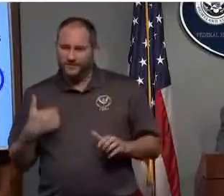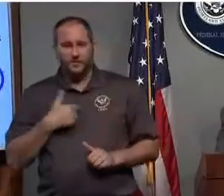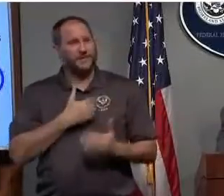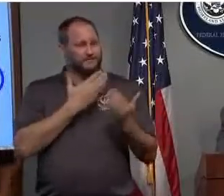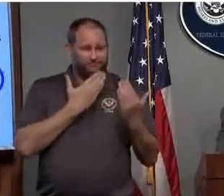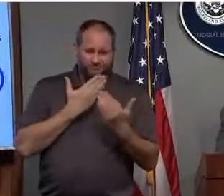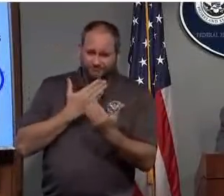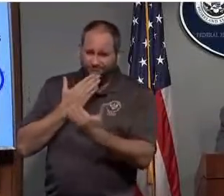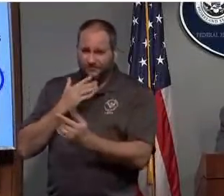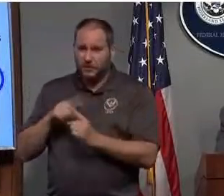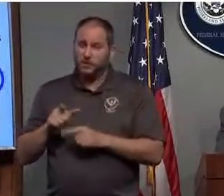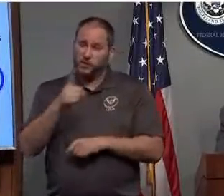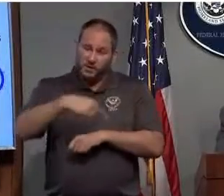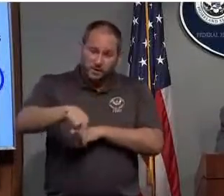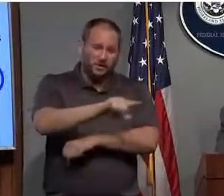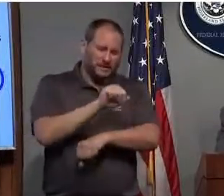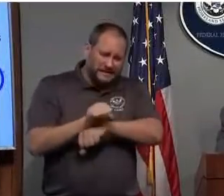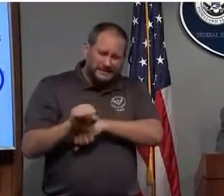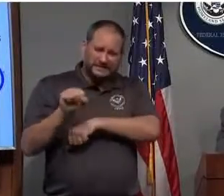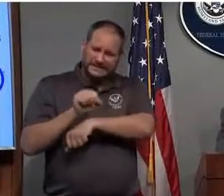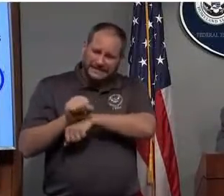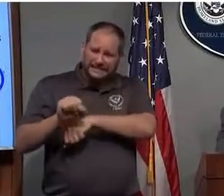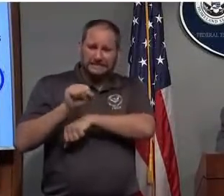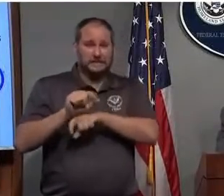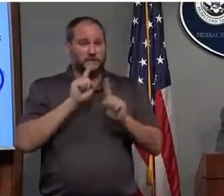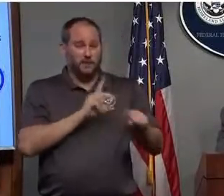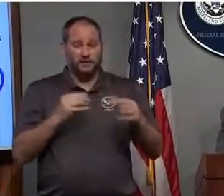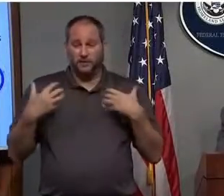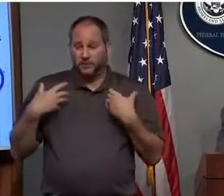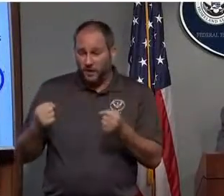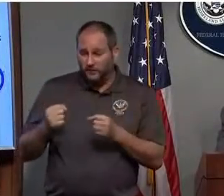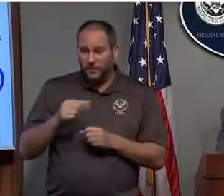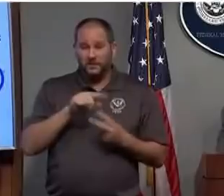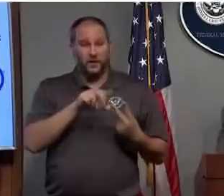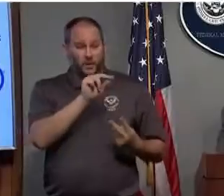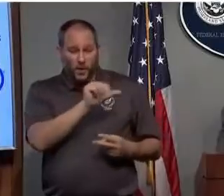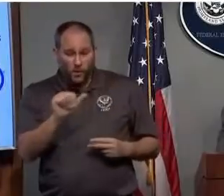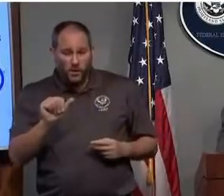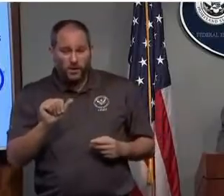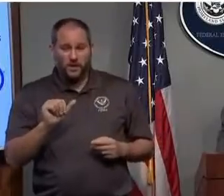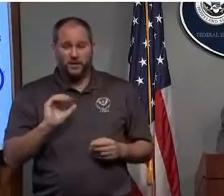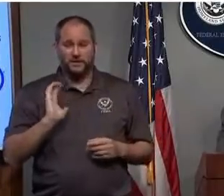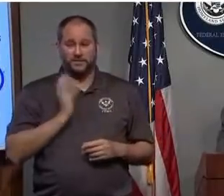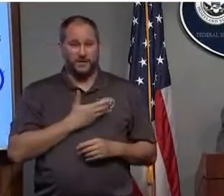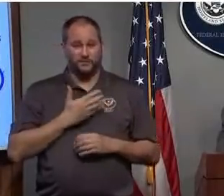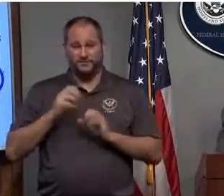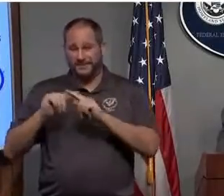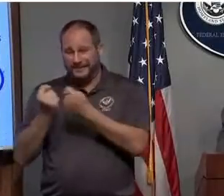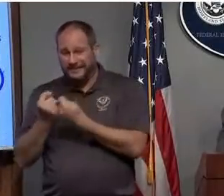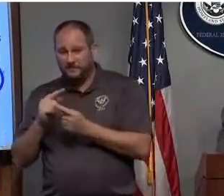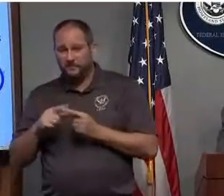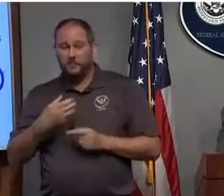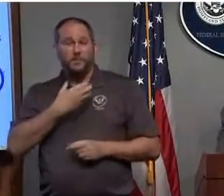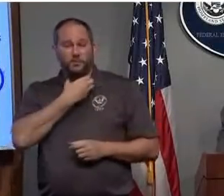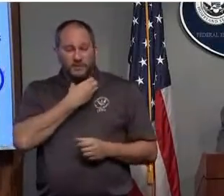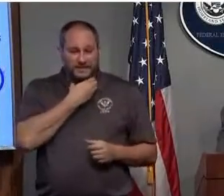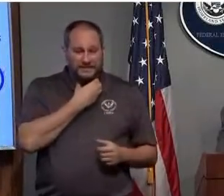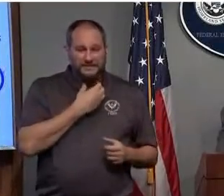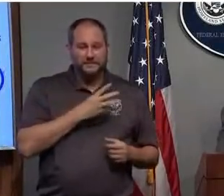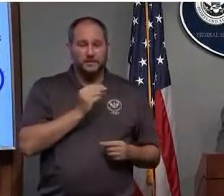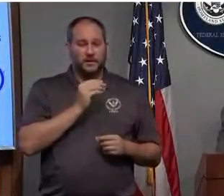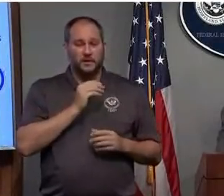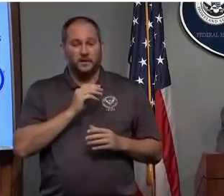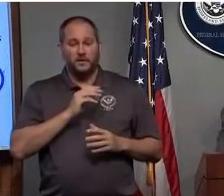recovery personnel across NOAA to our reconnaissance crews in the Office of Marine and Aviation Operations. And